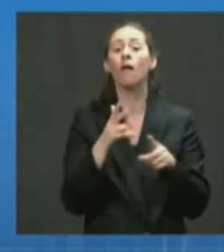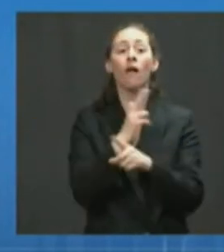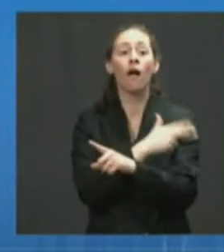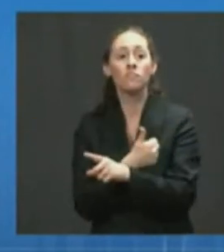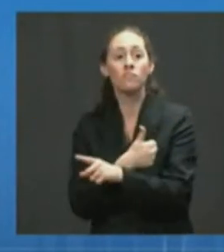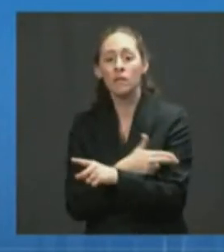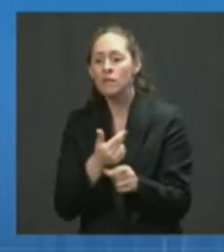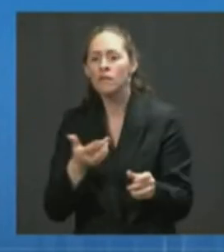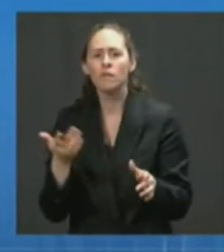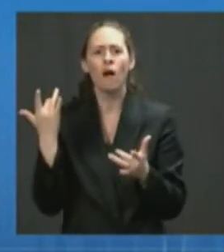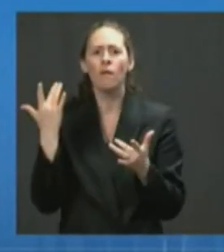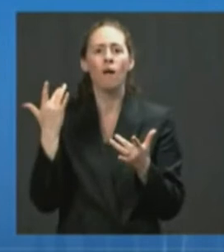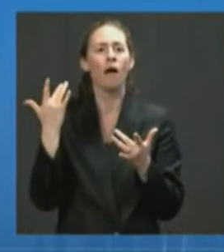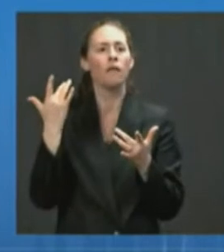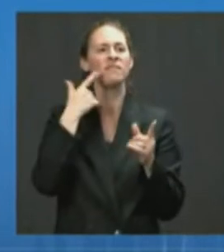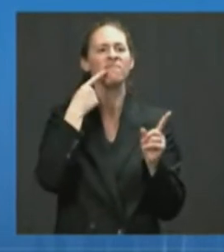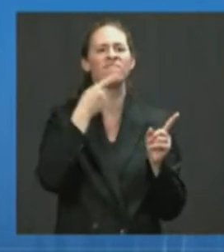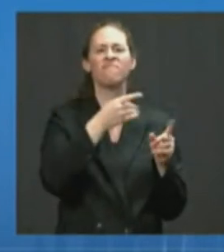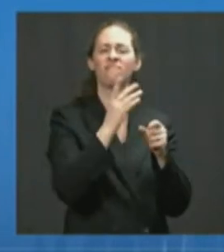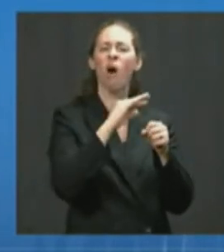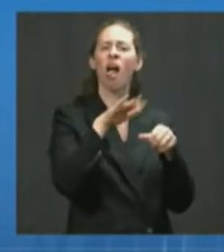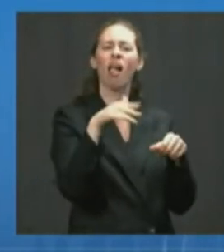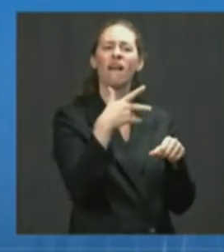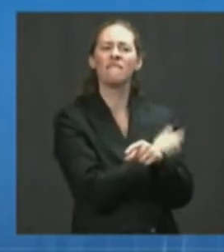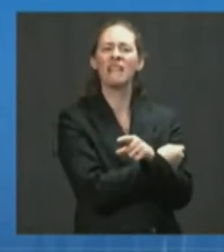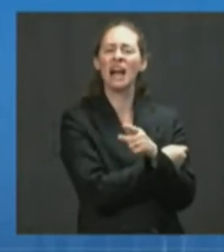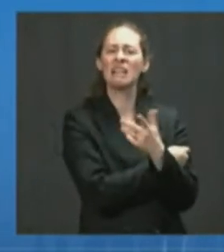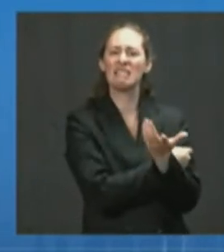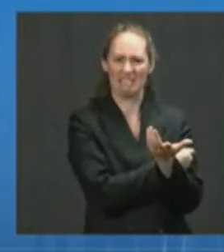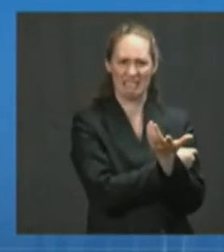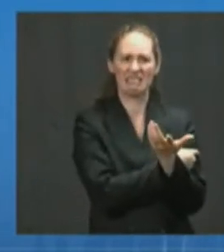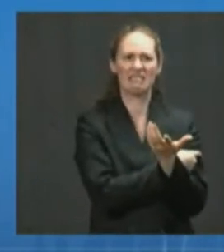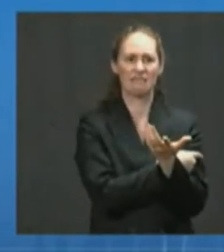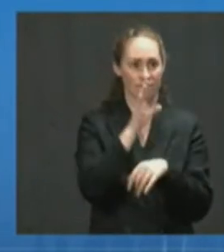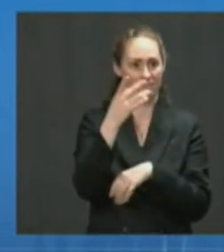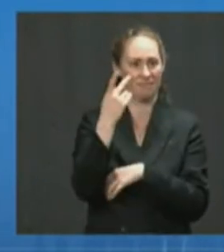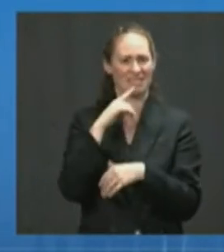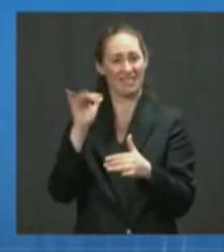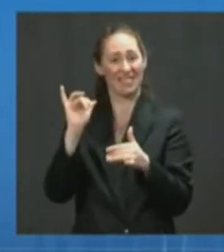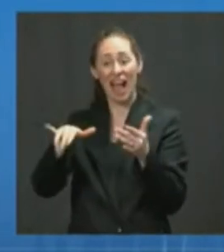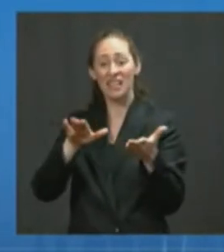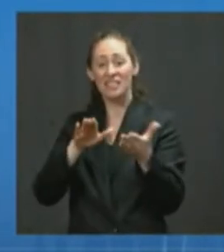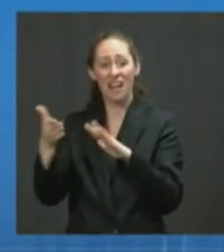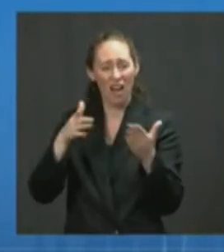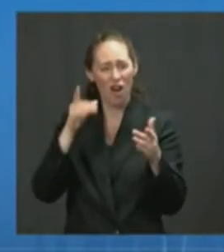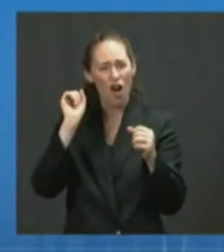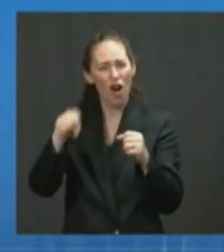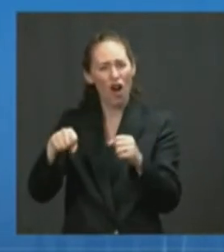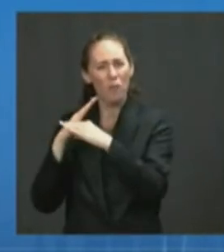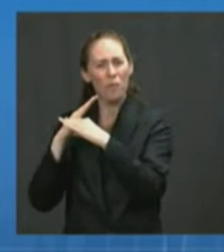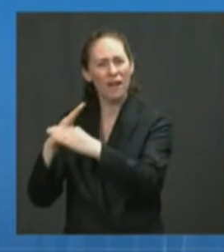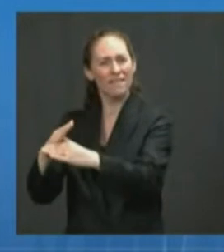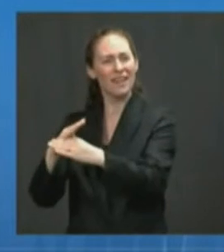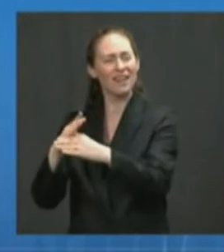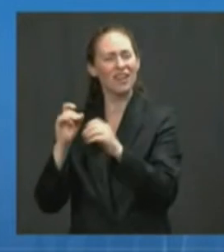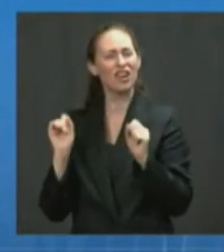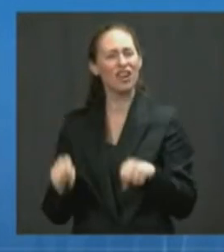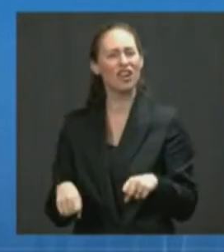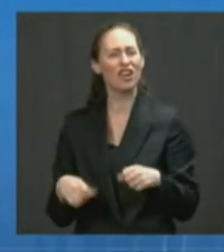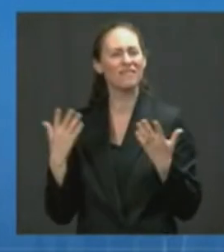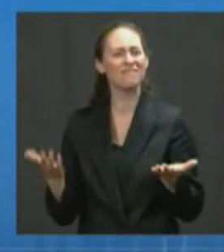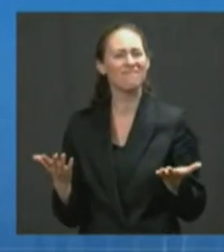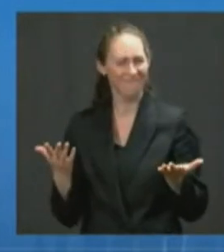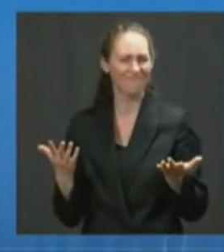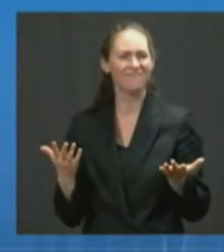also why nearly every death from COVID-19 is a preventable tragedy. I'd like to share a few updates about how we're